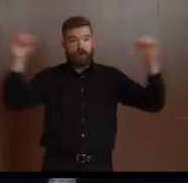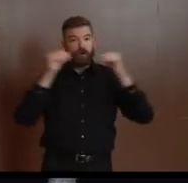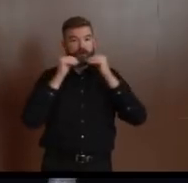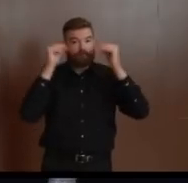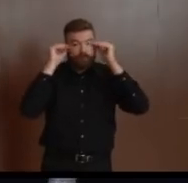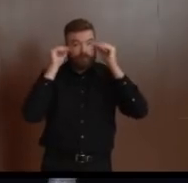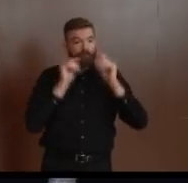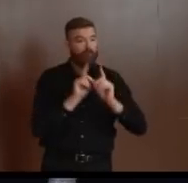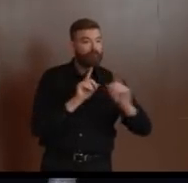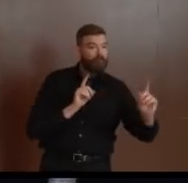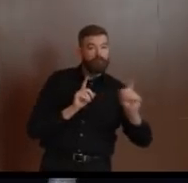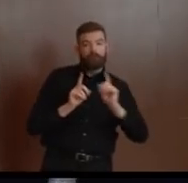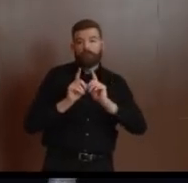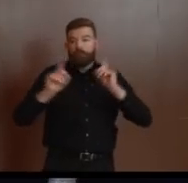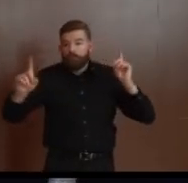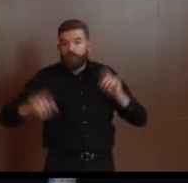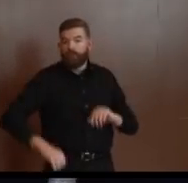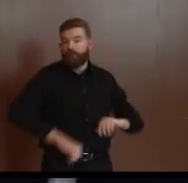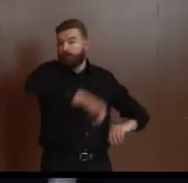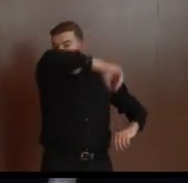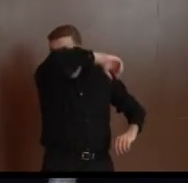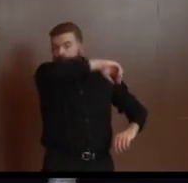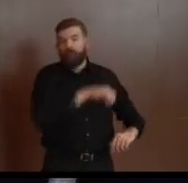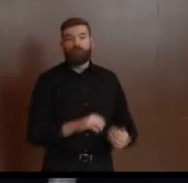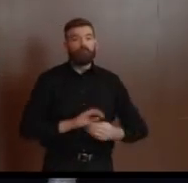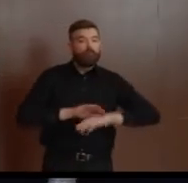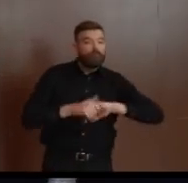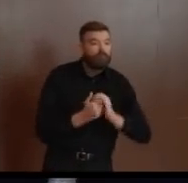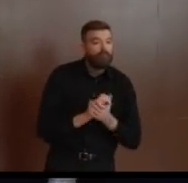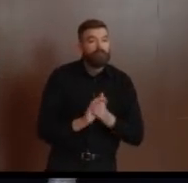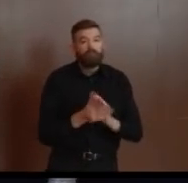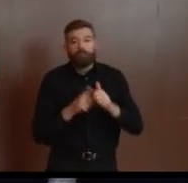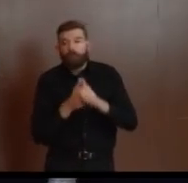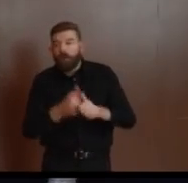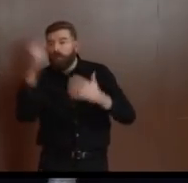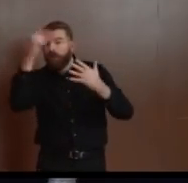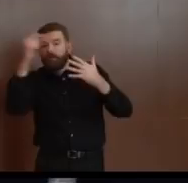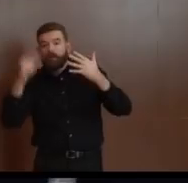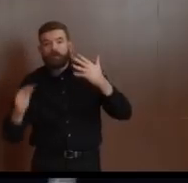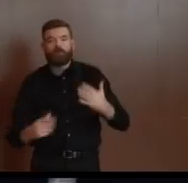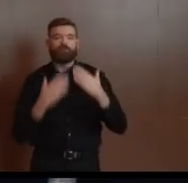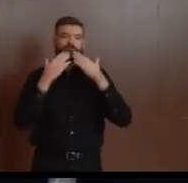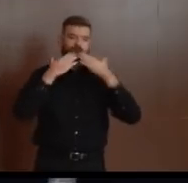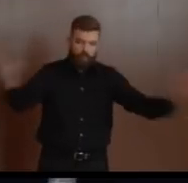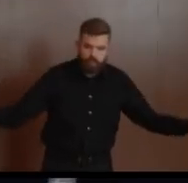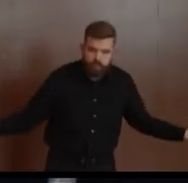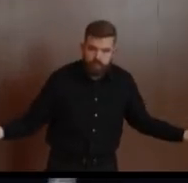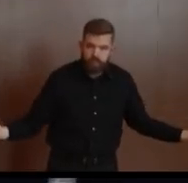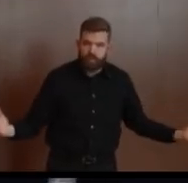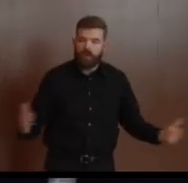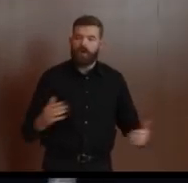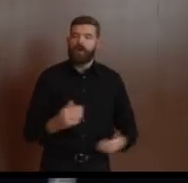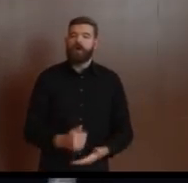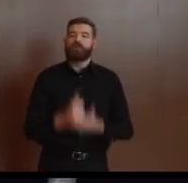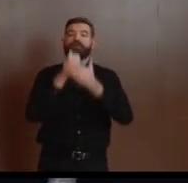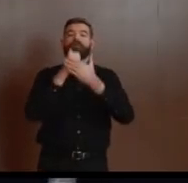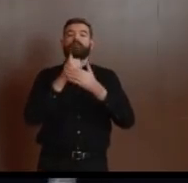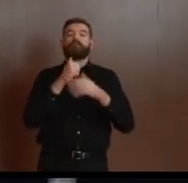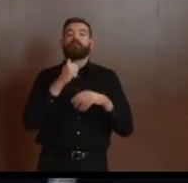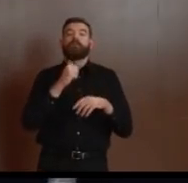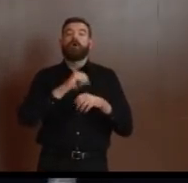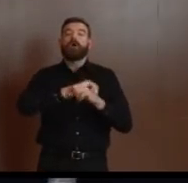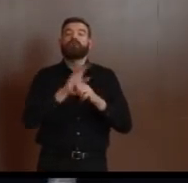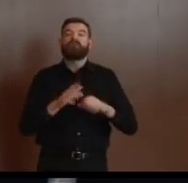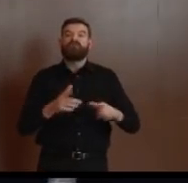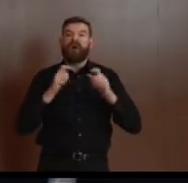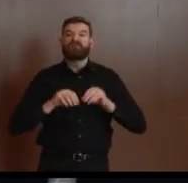hygiene are the best tools we have to slow the spread of COVID-19. This effort is vital because